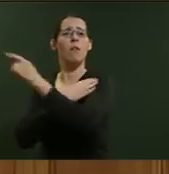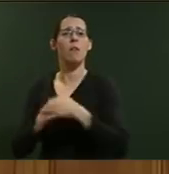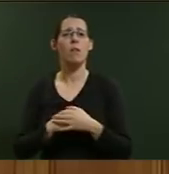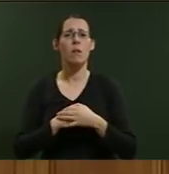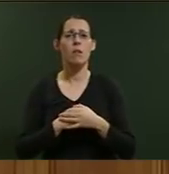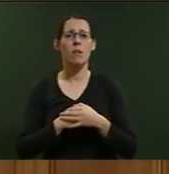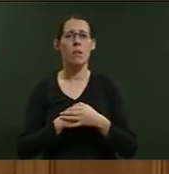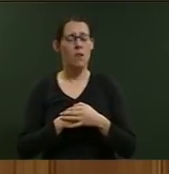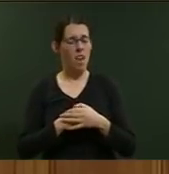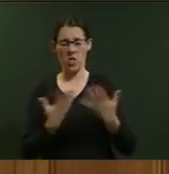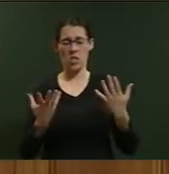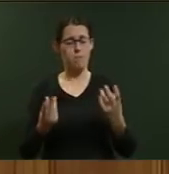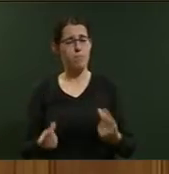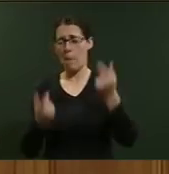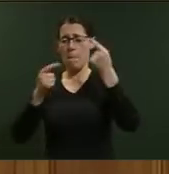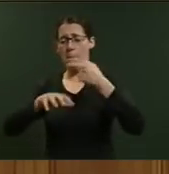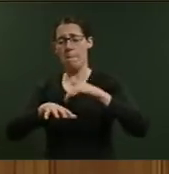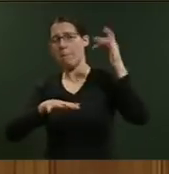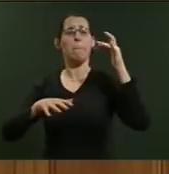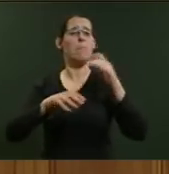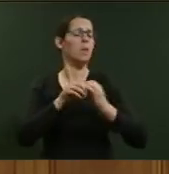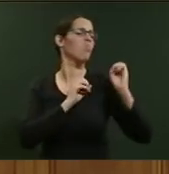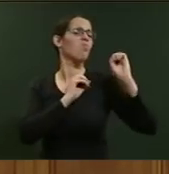at the drop of a hat.